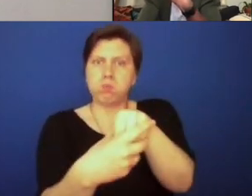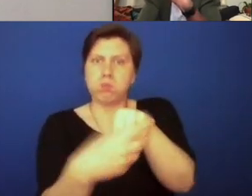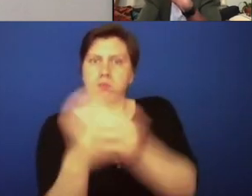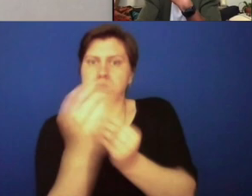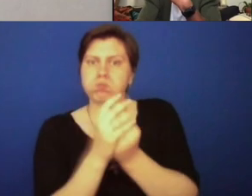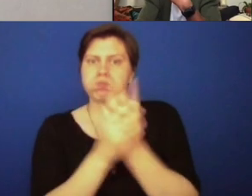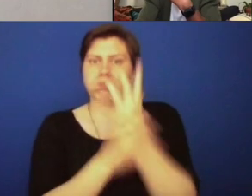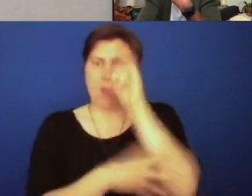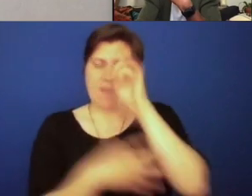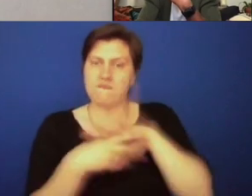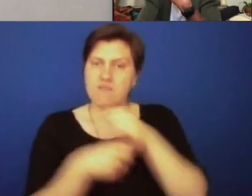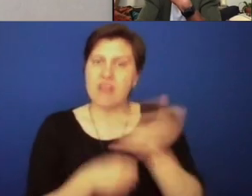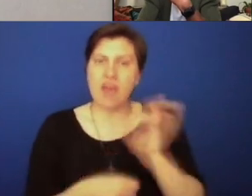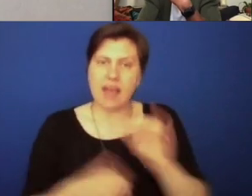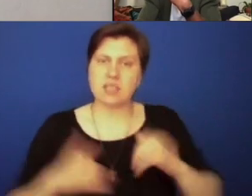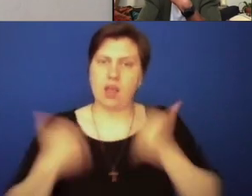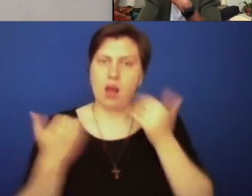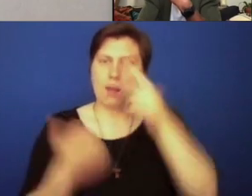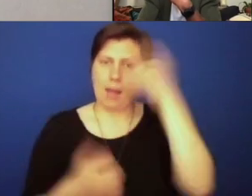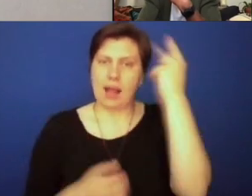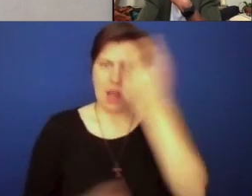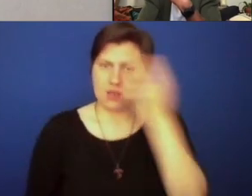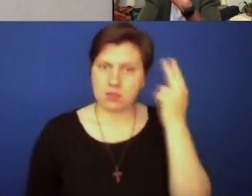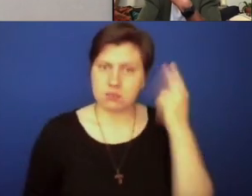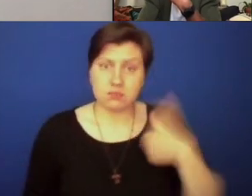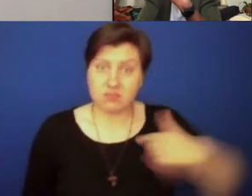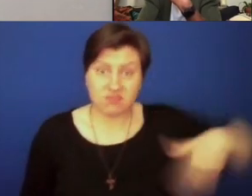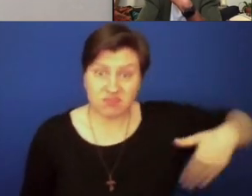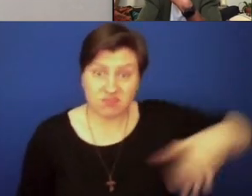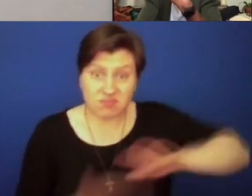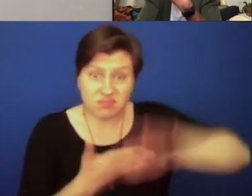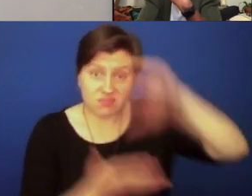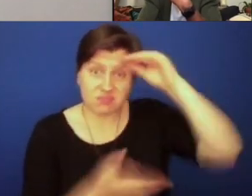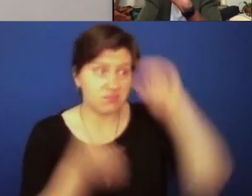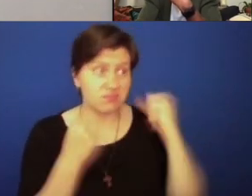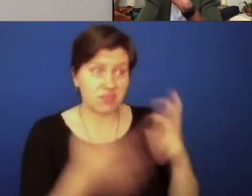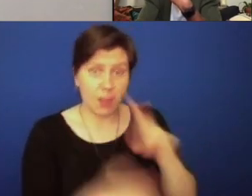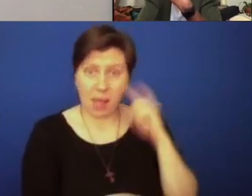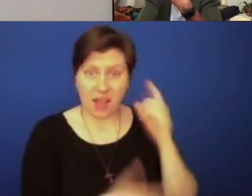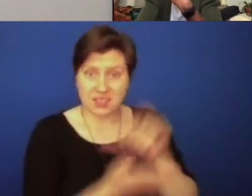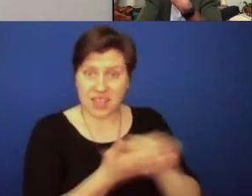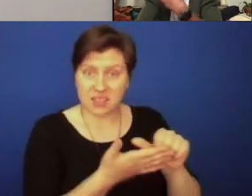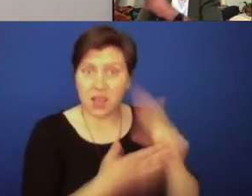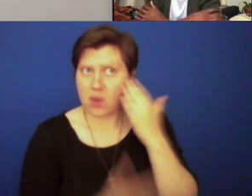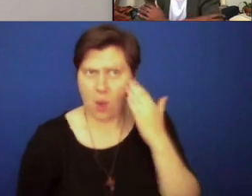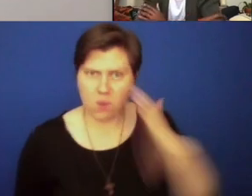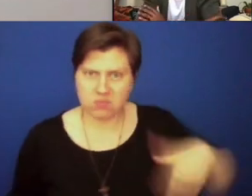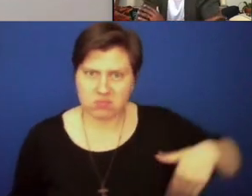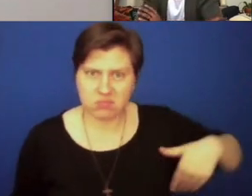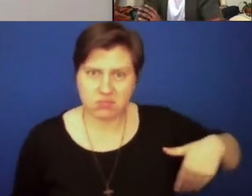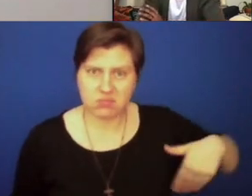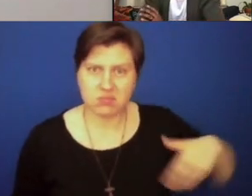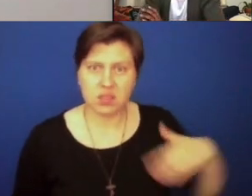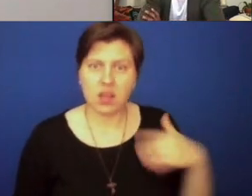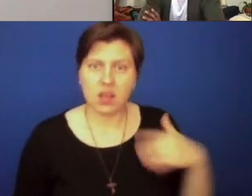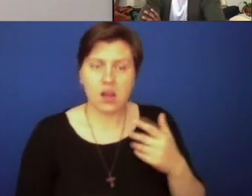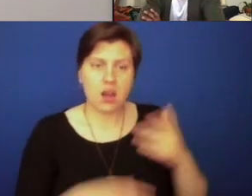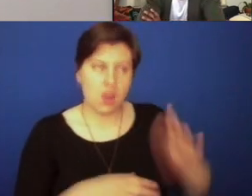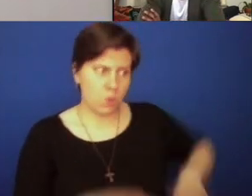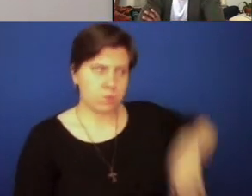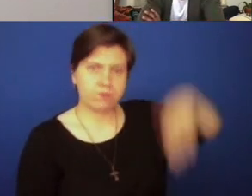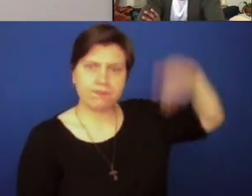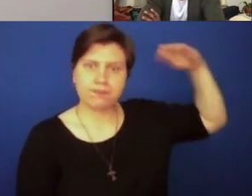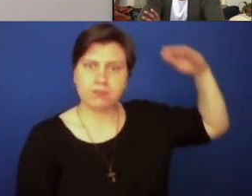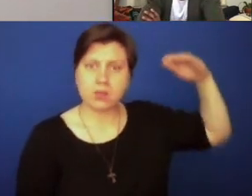growth in the faith as a young Black Catholic. I don't think I learned about many Black saints. I know I didn't learn about many Black saints.